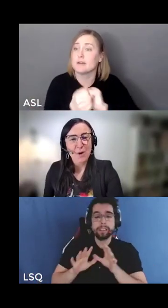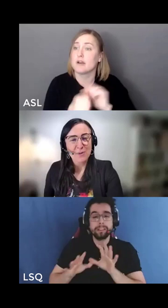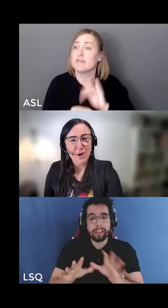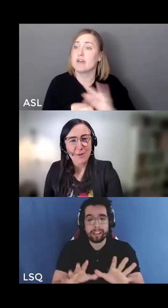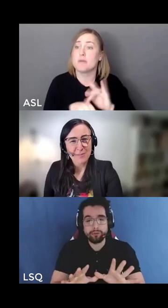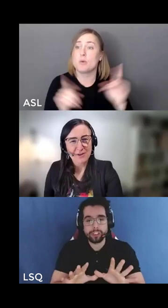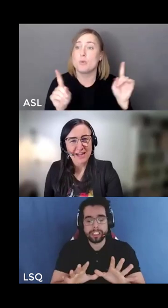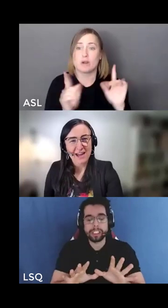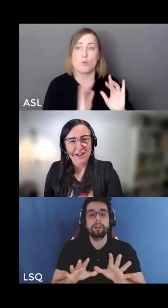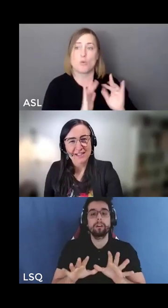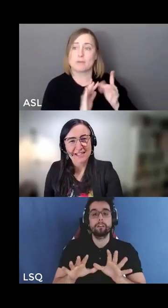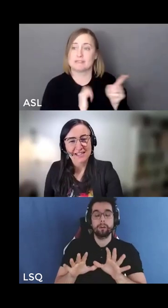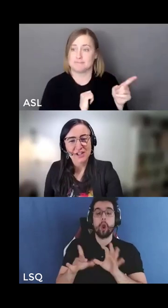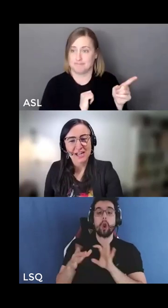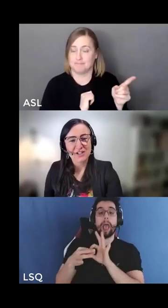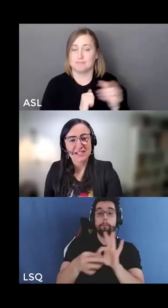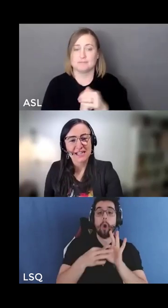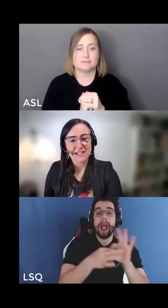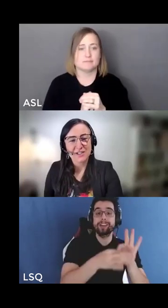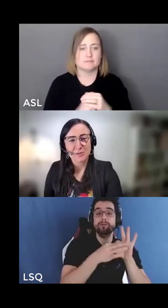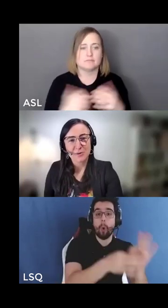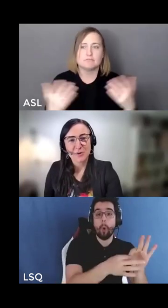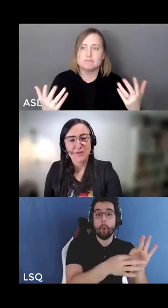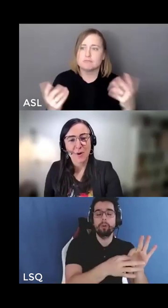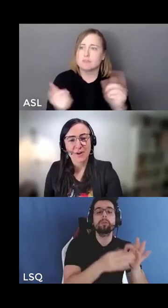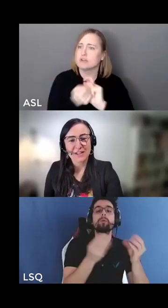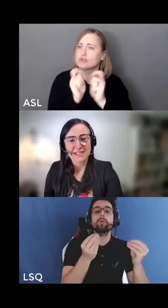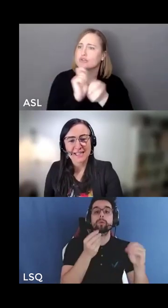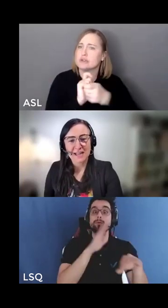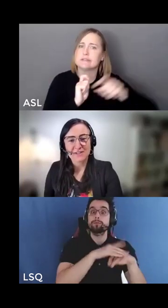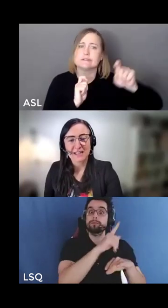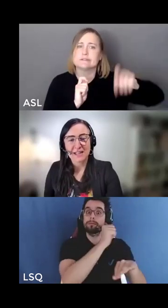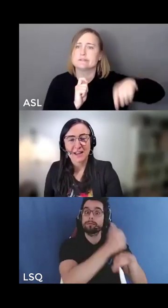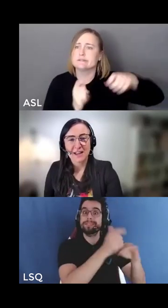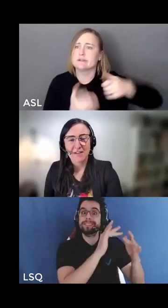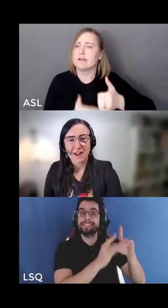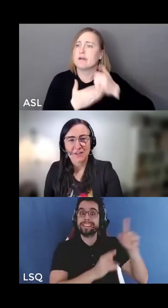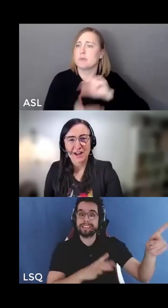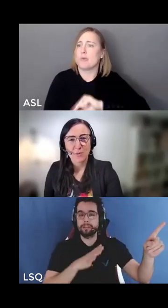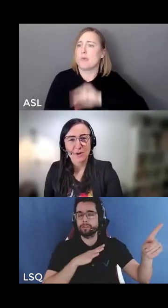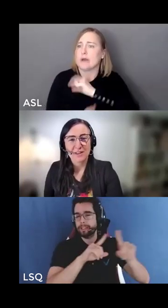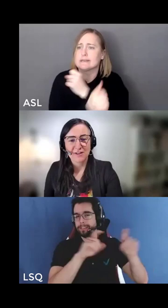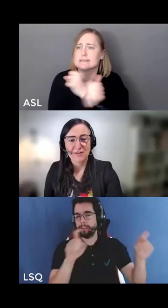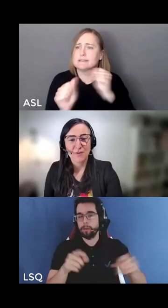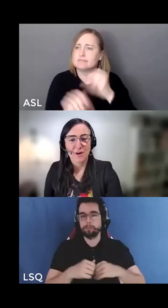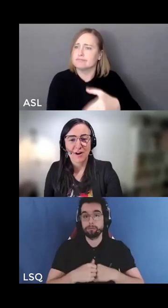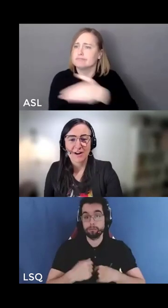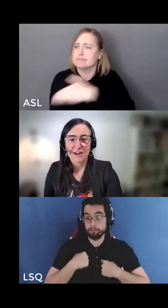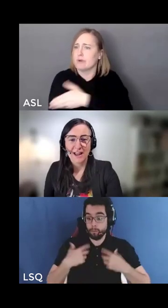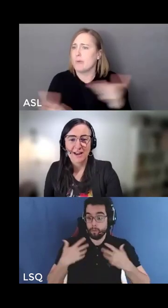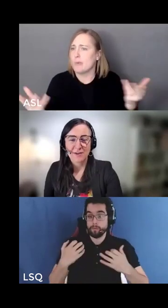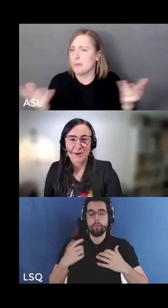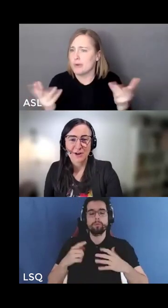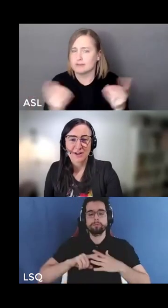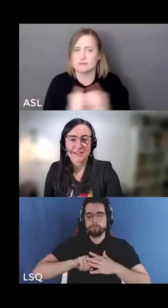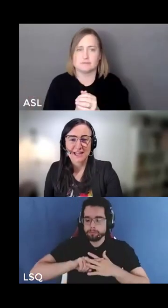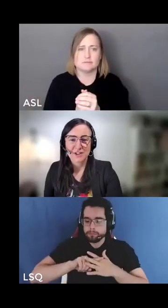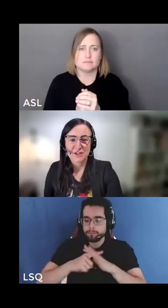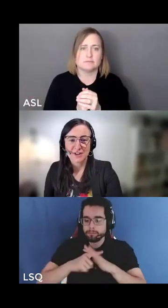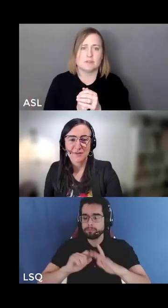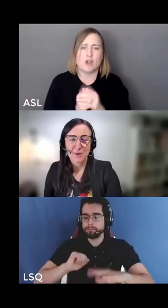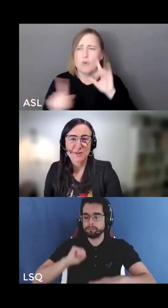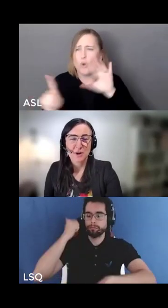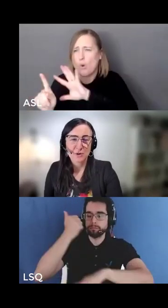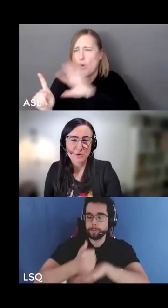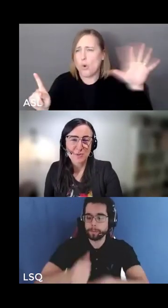because how we go about catalyzing the changes needed to improve quality and safety of healthcare with and for everyone across the